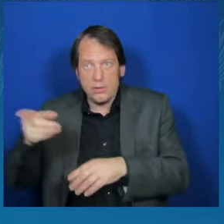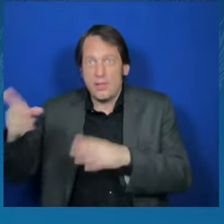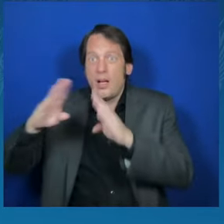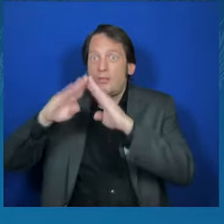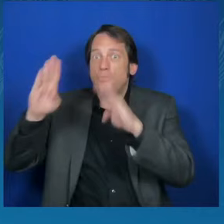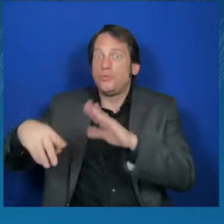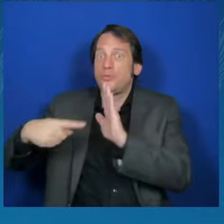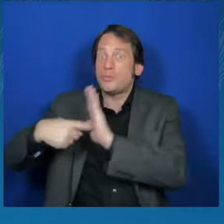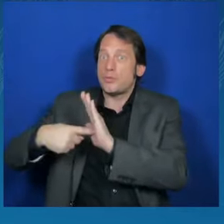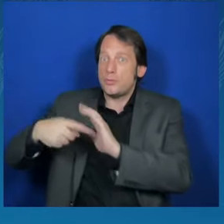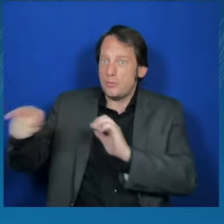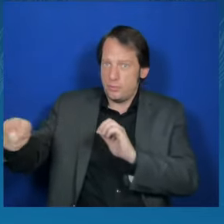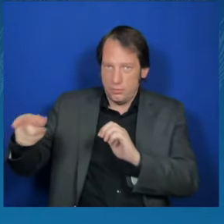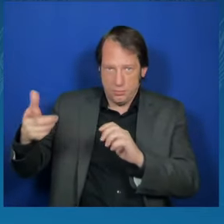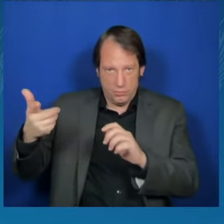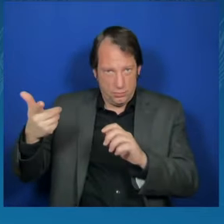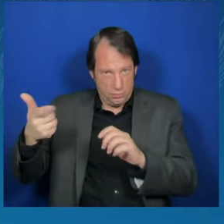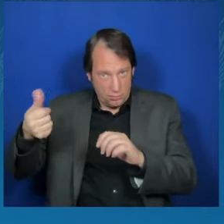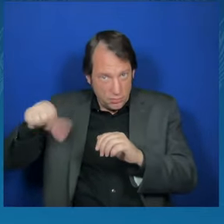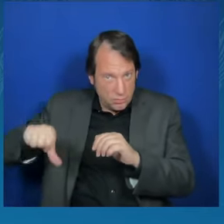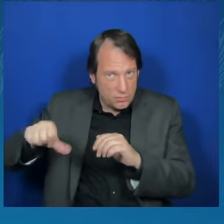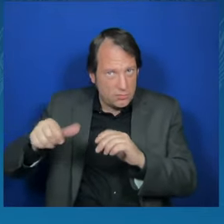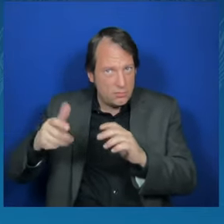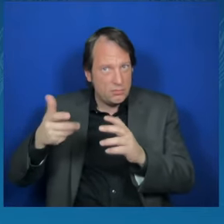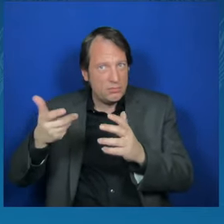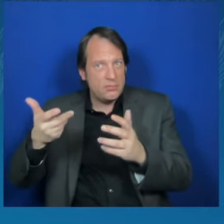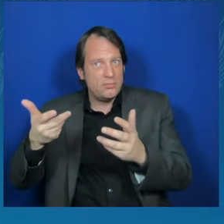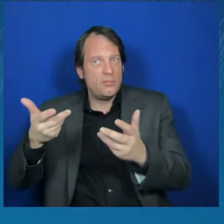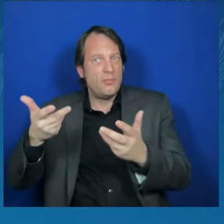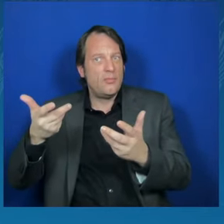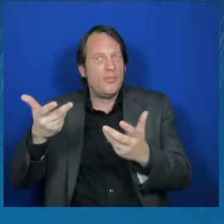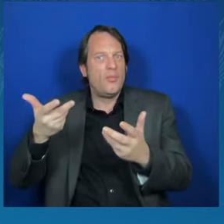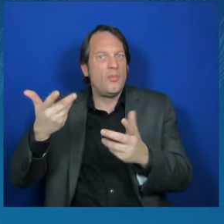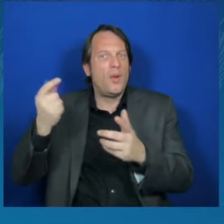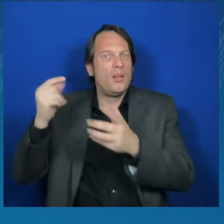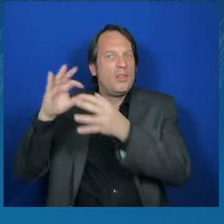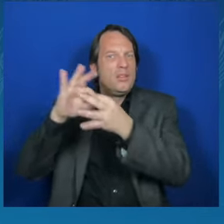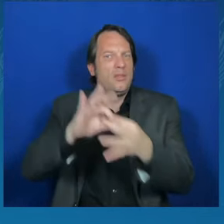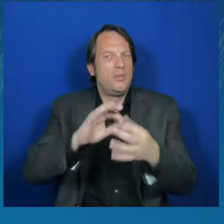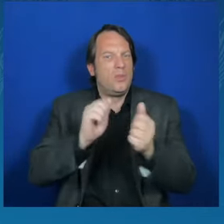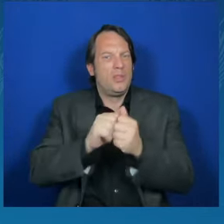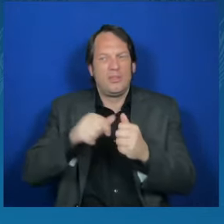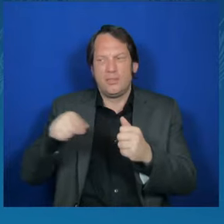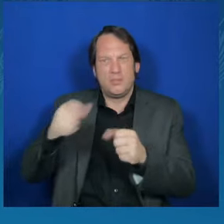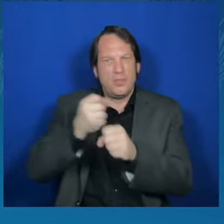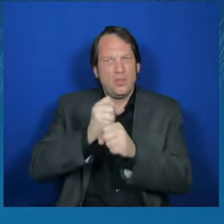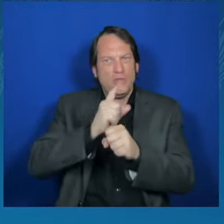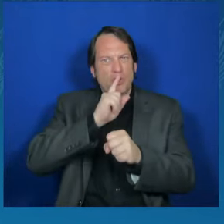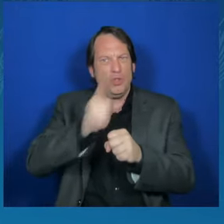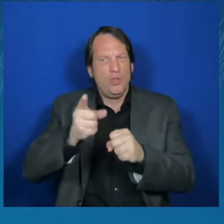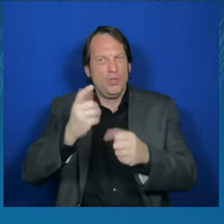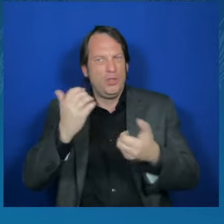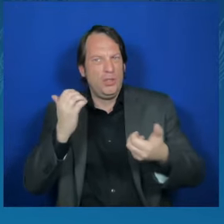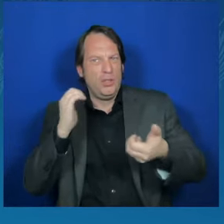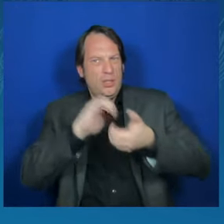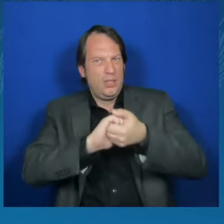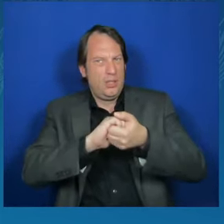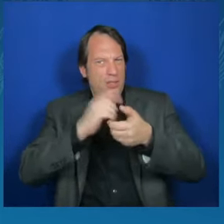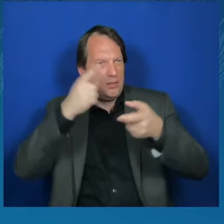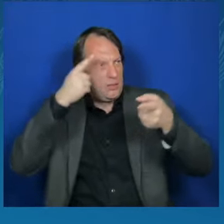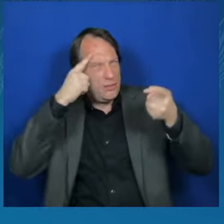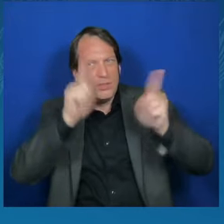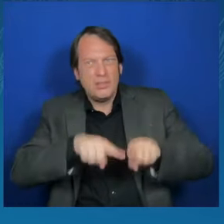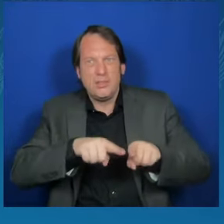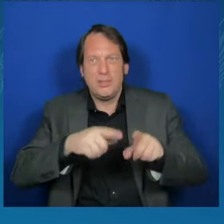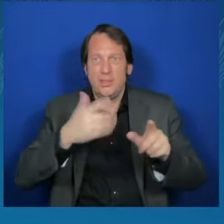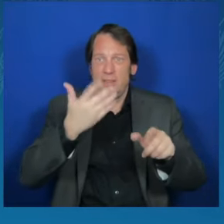regarding the signature of Ukraine with bilateral security agreements, firstly with Great Britain, Ukraine, with France and Germany. I have a question